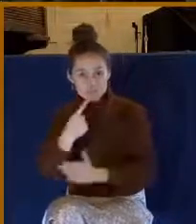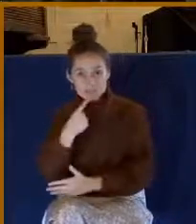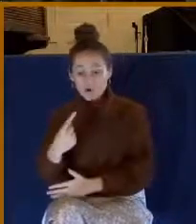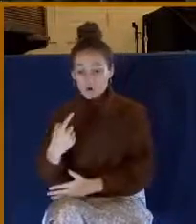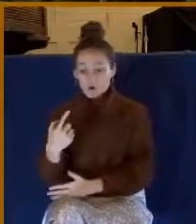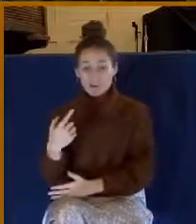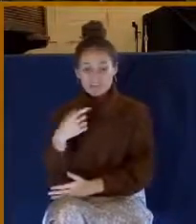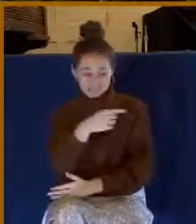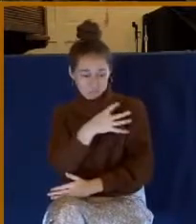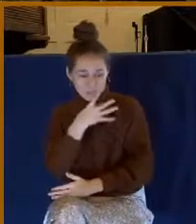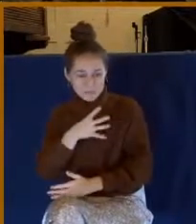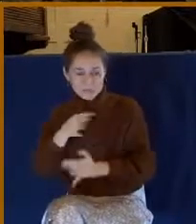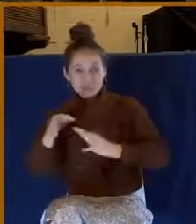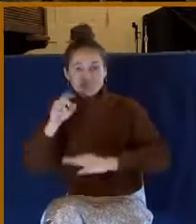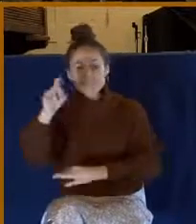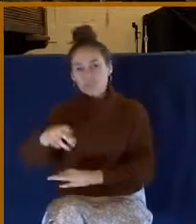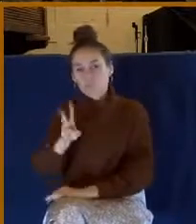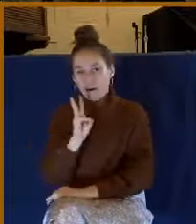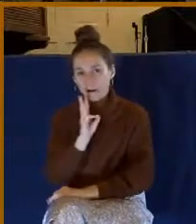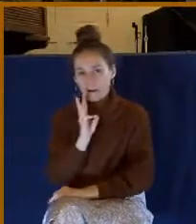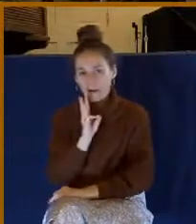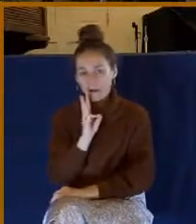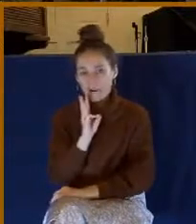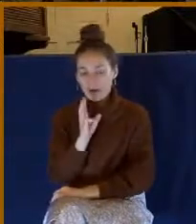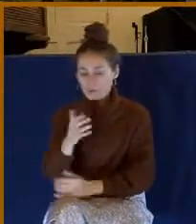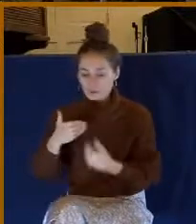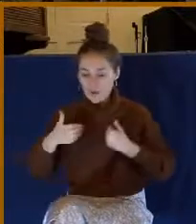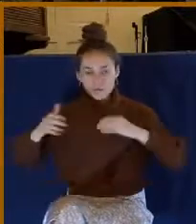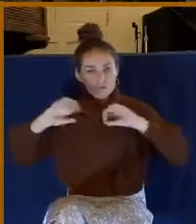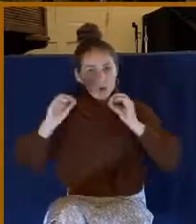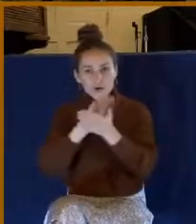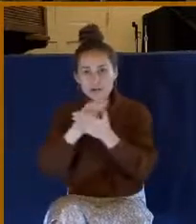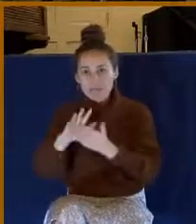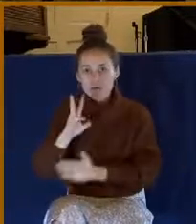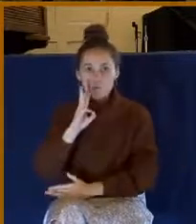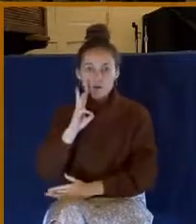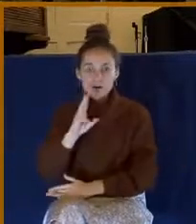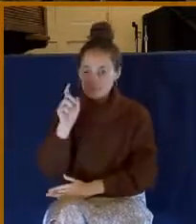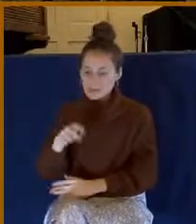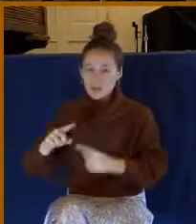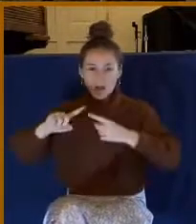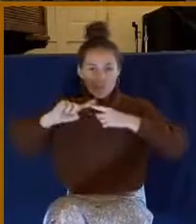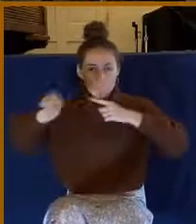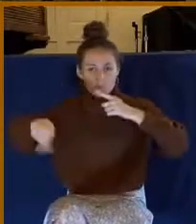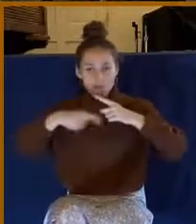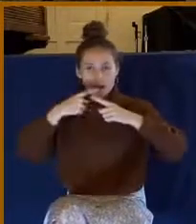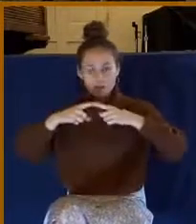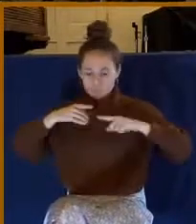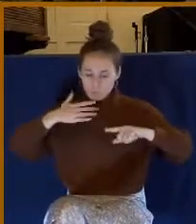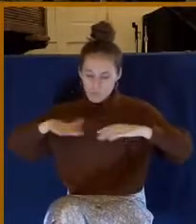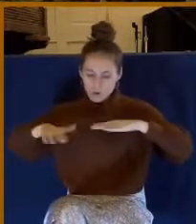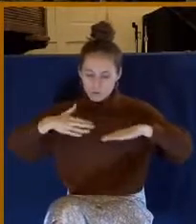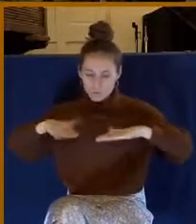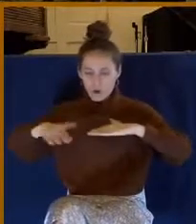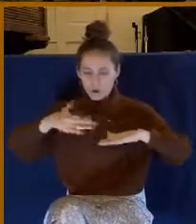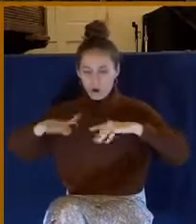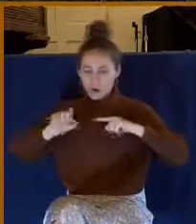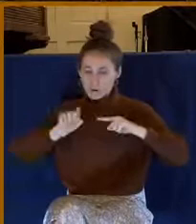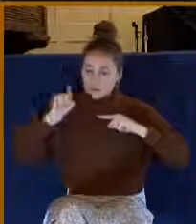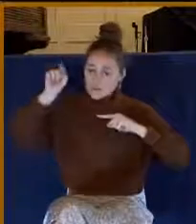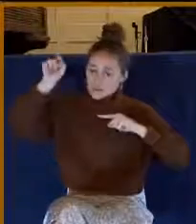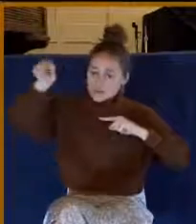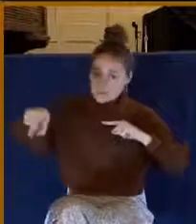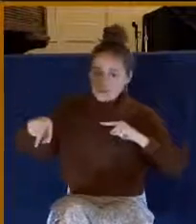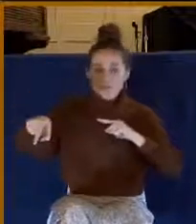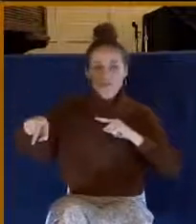Because in that village, there was no clean water. They had to go miles to get water that they could use. And those